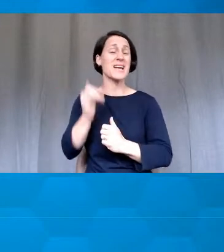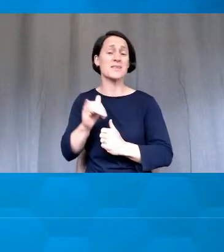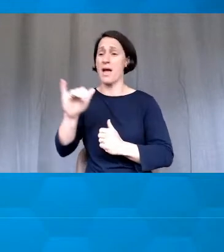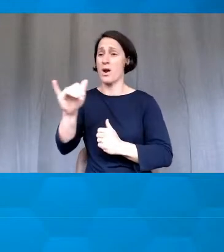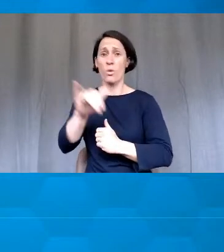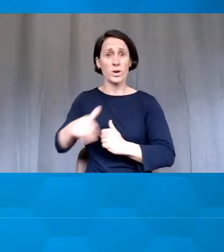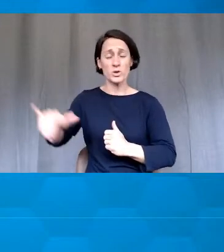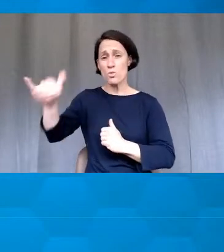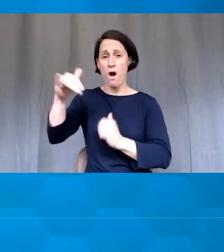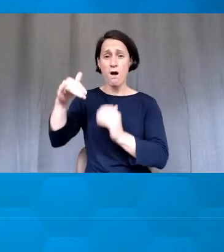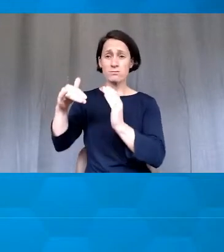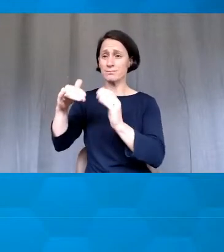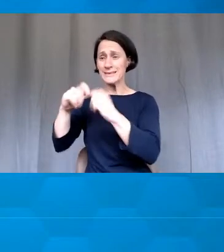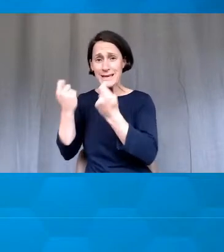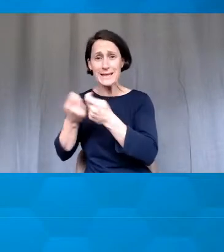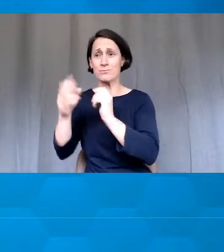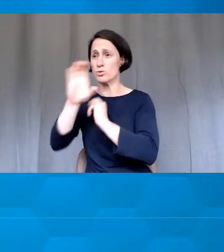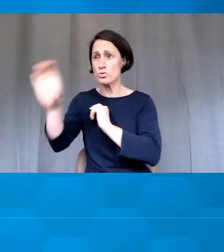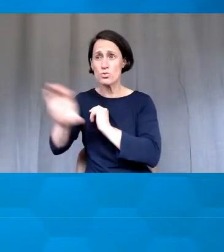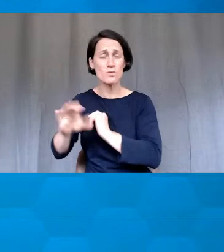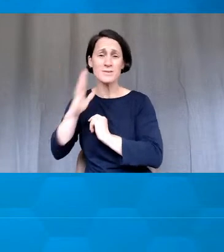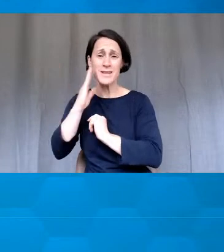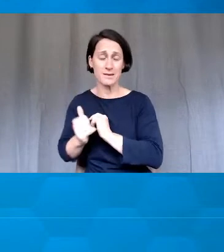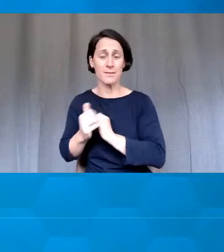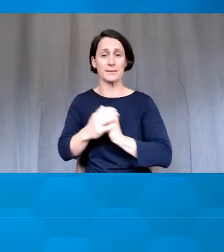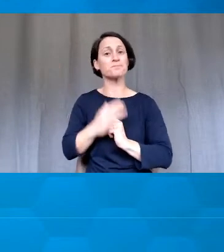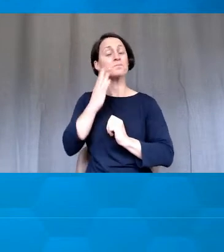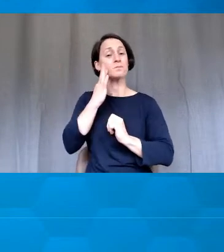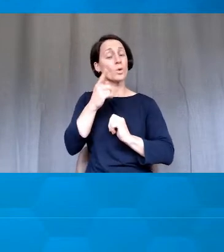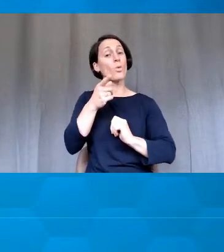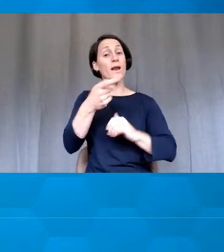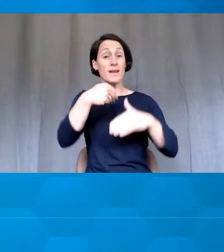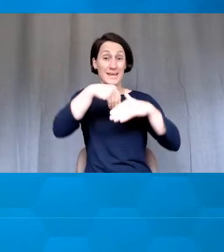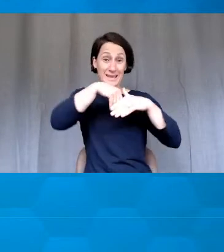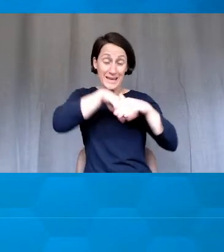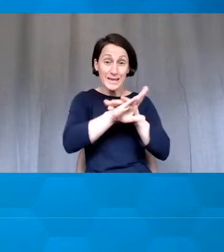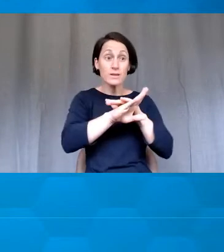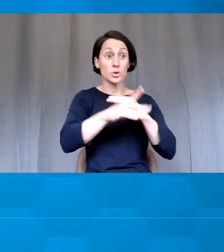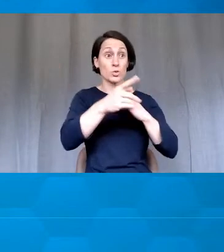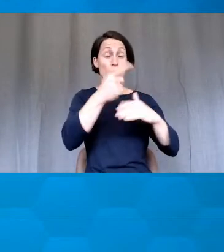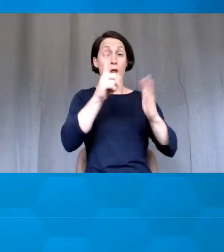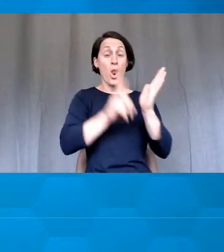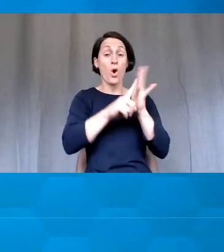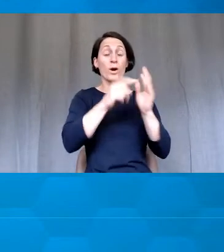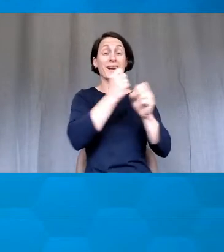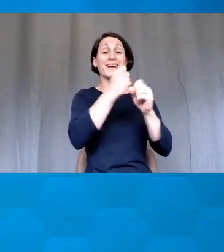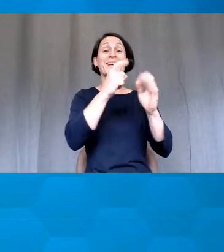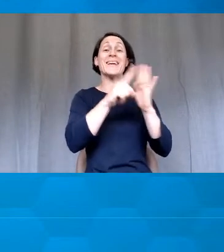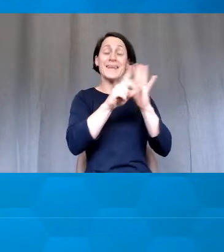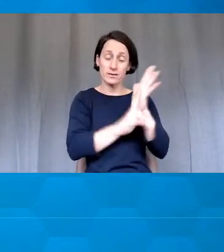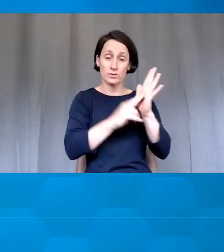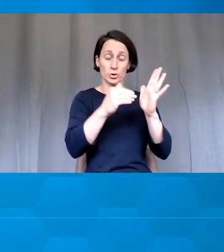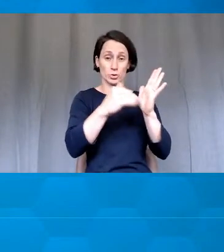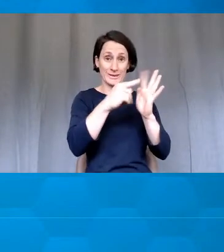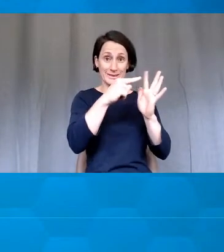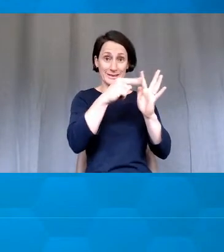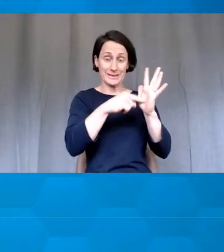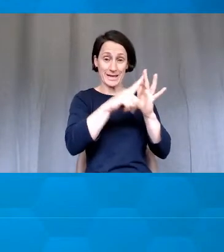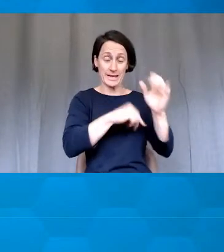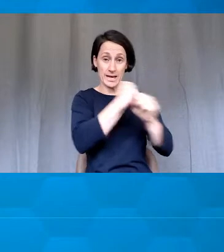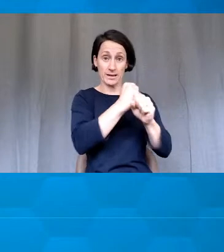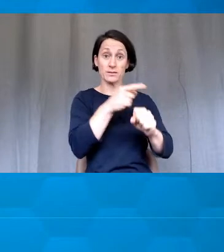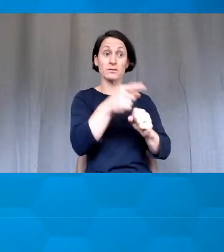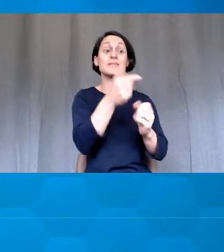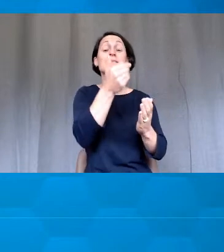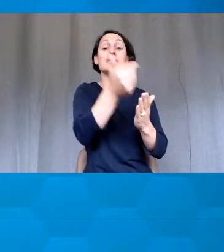interact with. So when you log into your Zetings account, you select your save presentation and then you hit the present button.